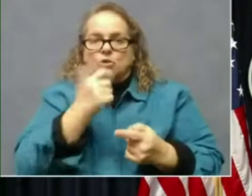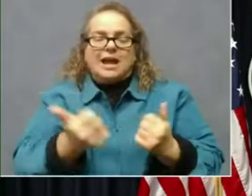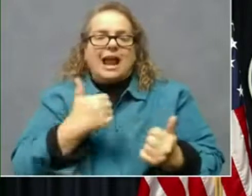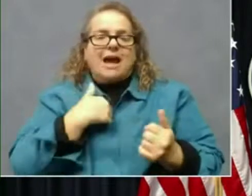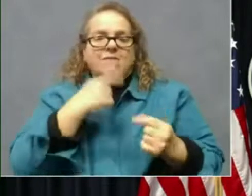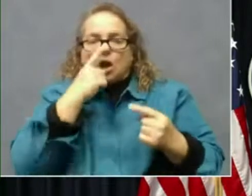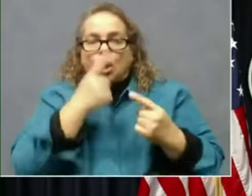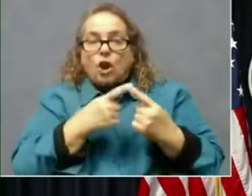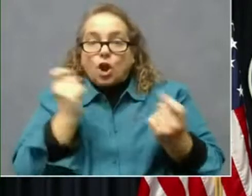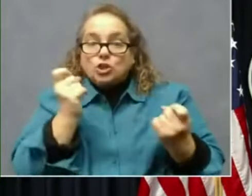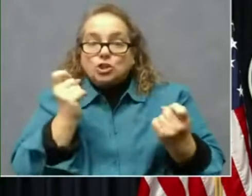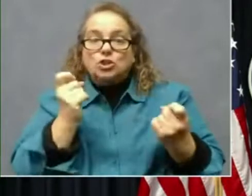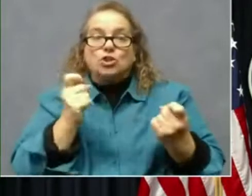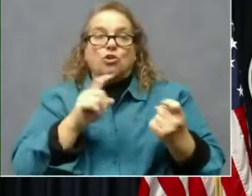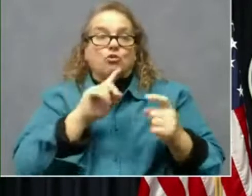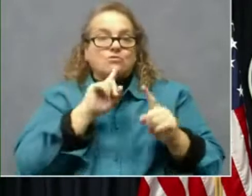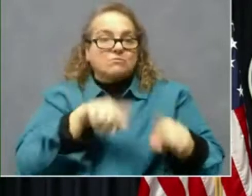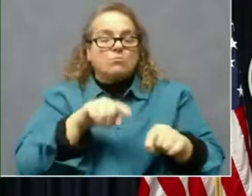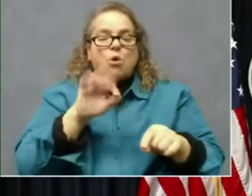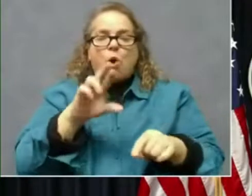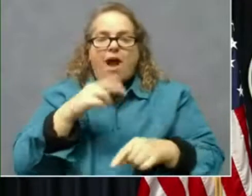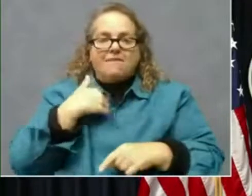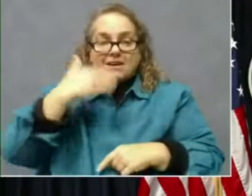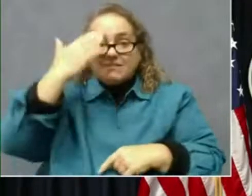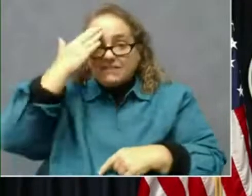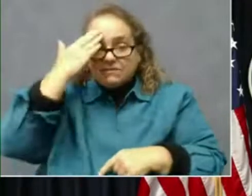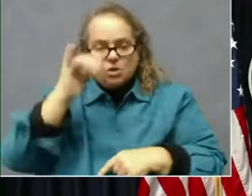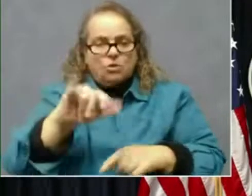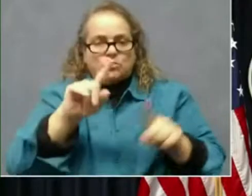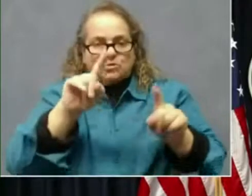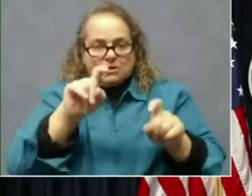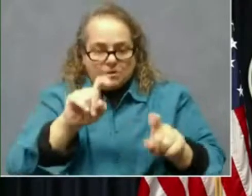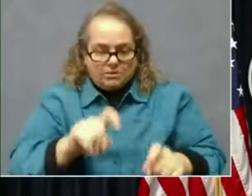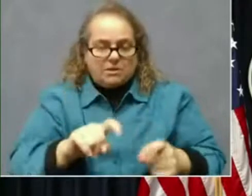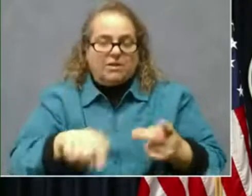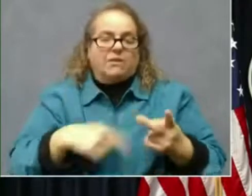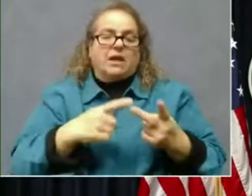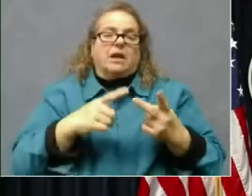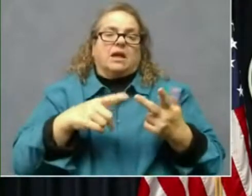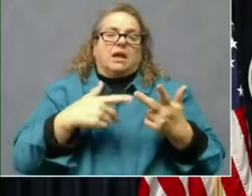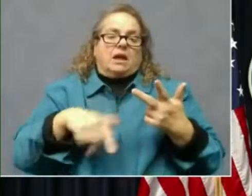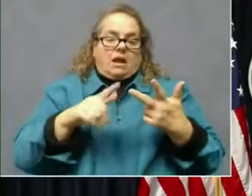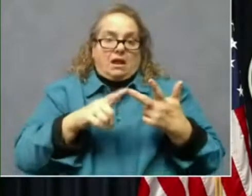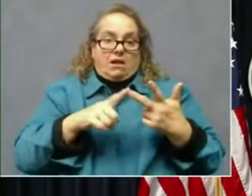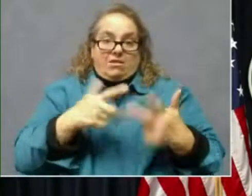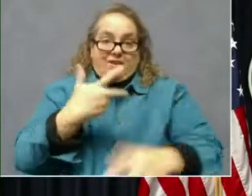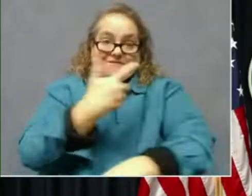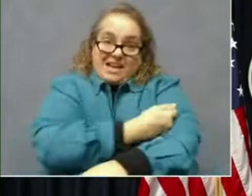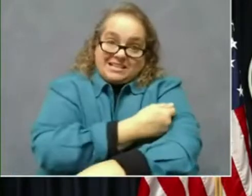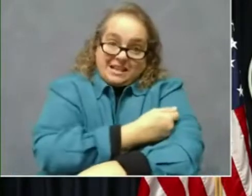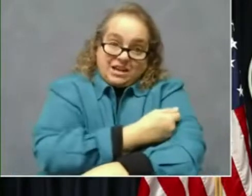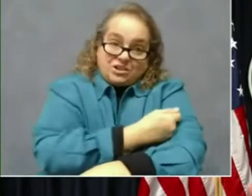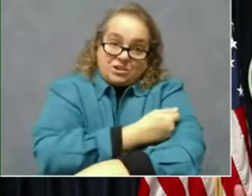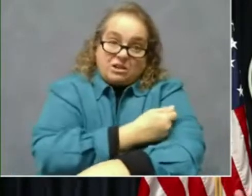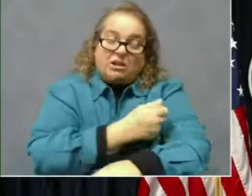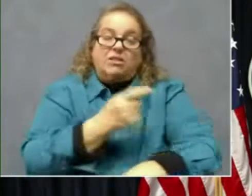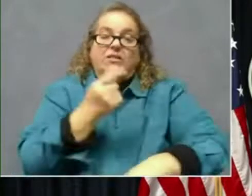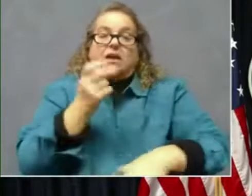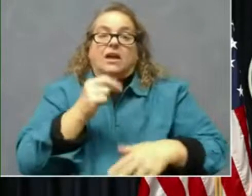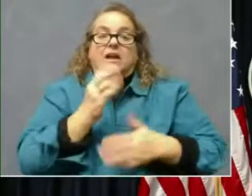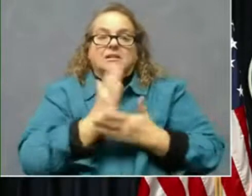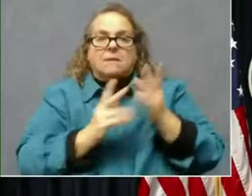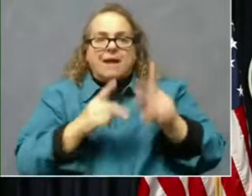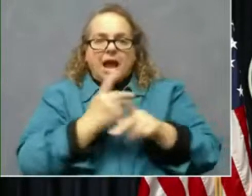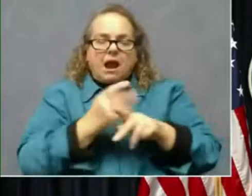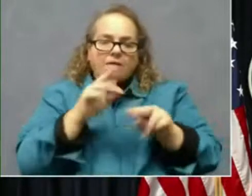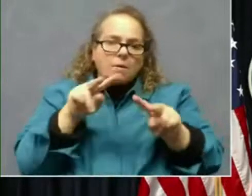reaction or has had a fever, all those questions. Then it takes the vaccination itself and some form of monitoring for